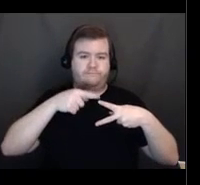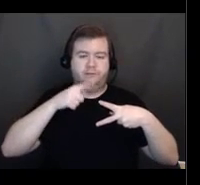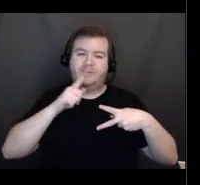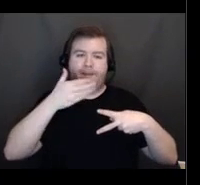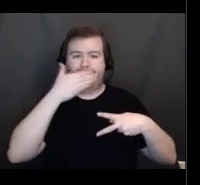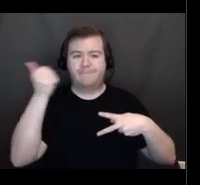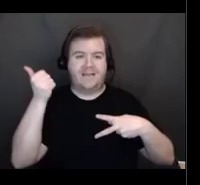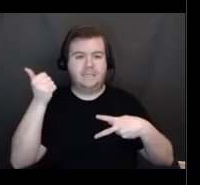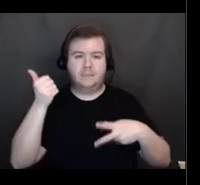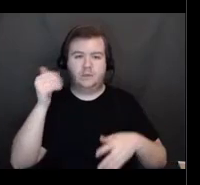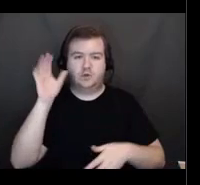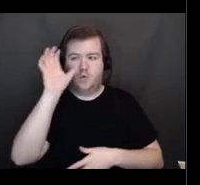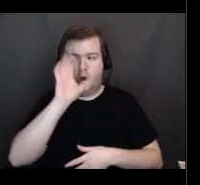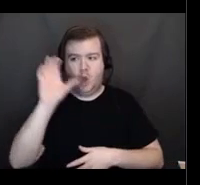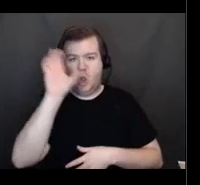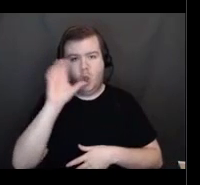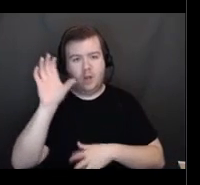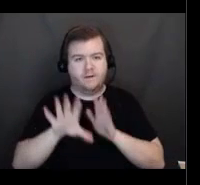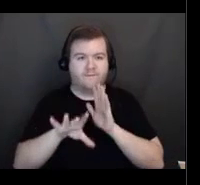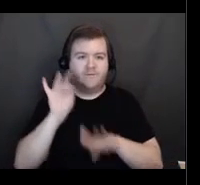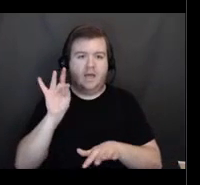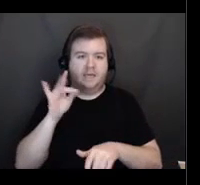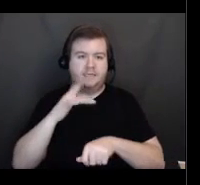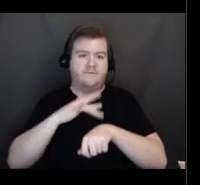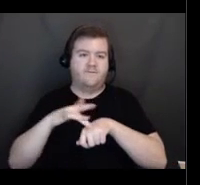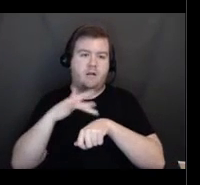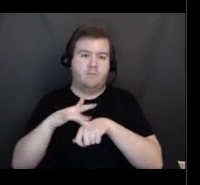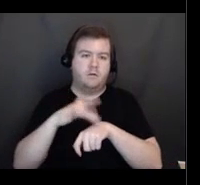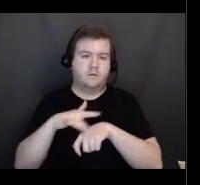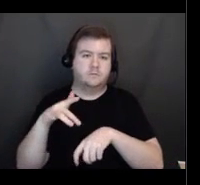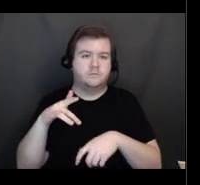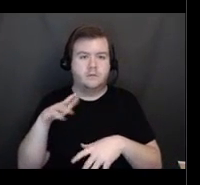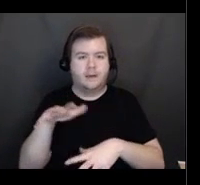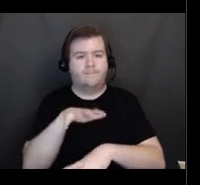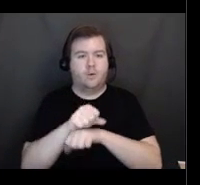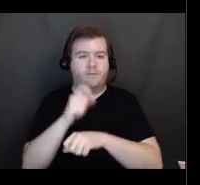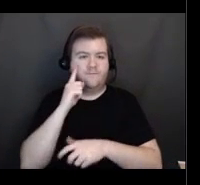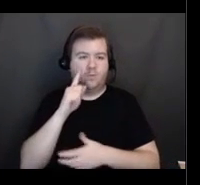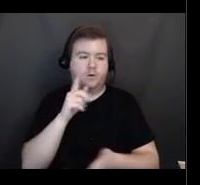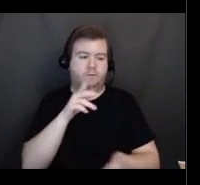for you to search for an available appointment.